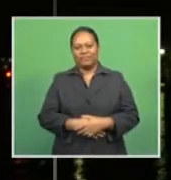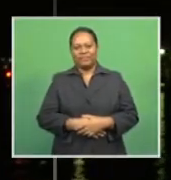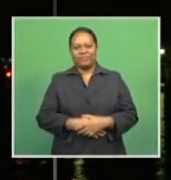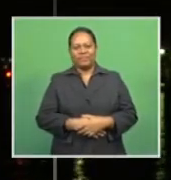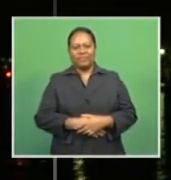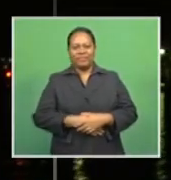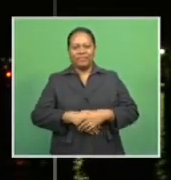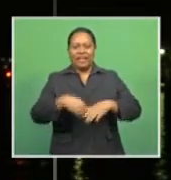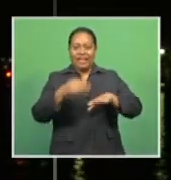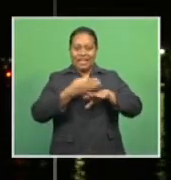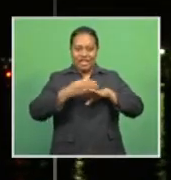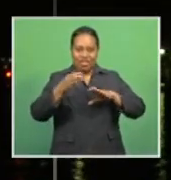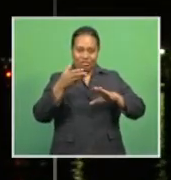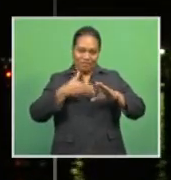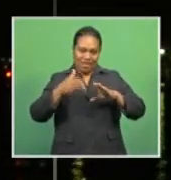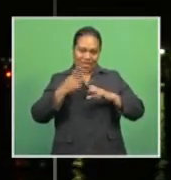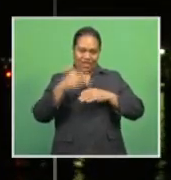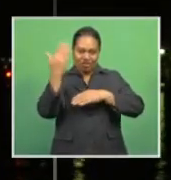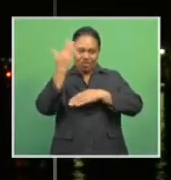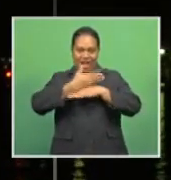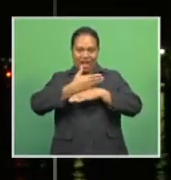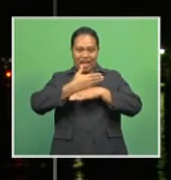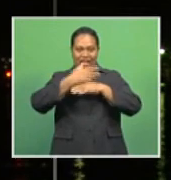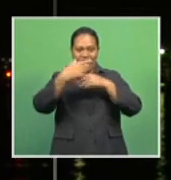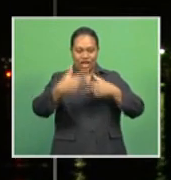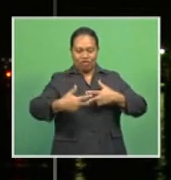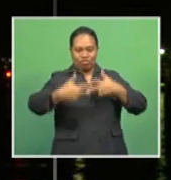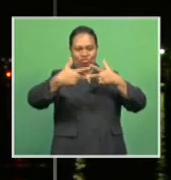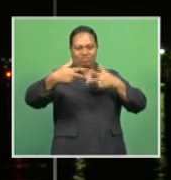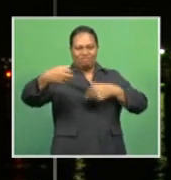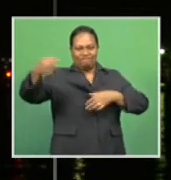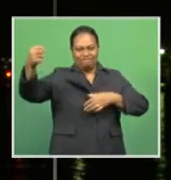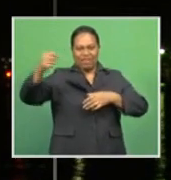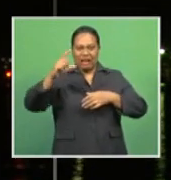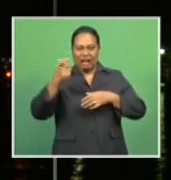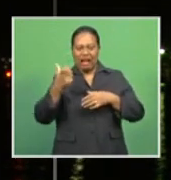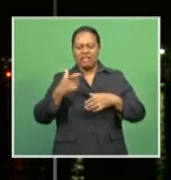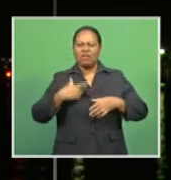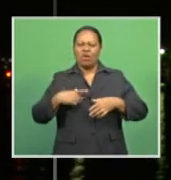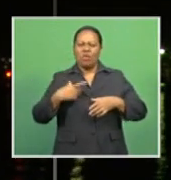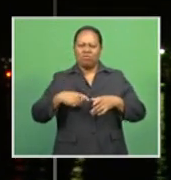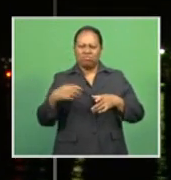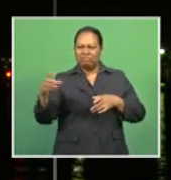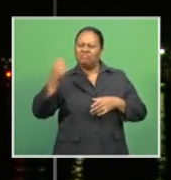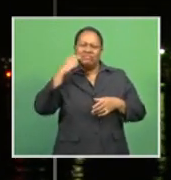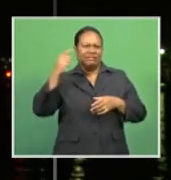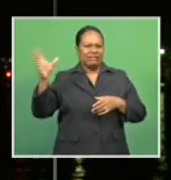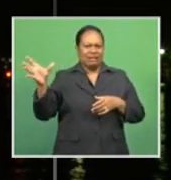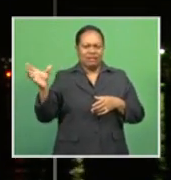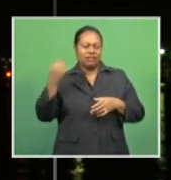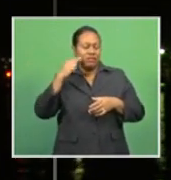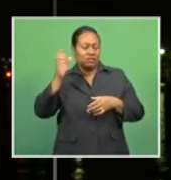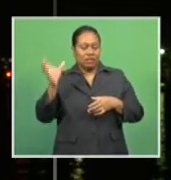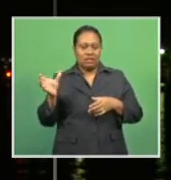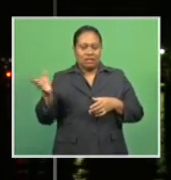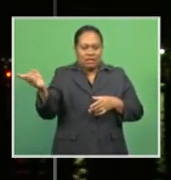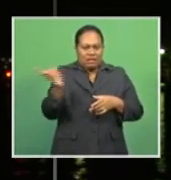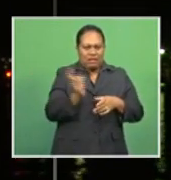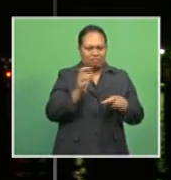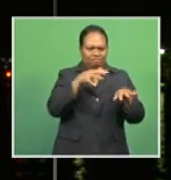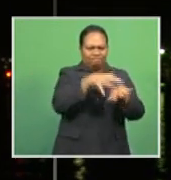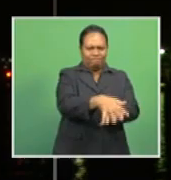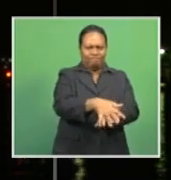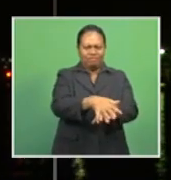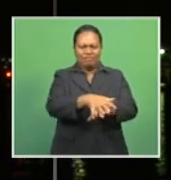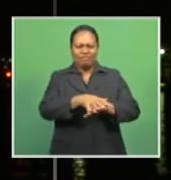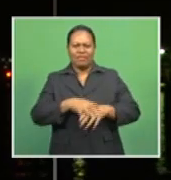In new media tonight, Zoom classes were halted at a New Jersey school district after a hacker streamed racism and pornography